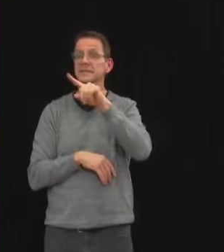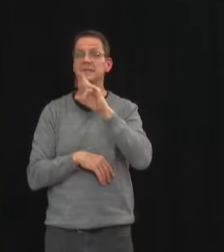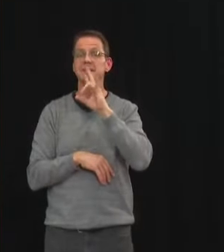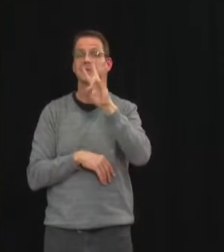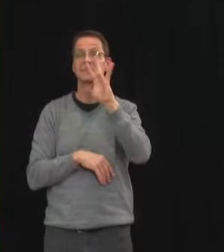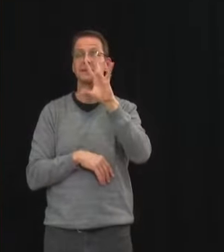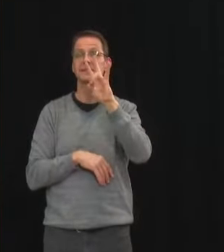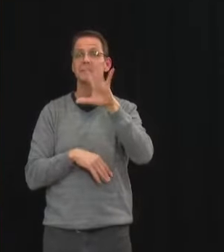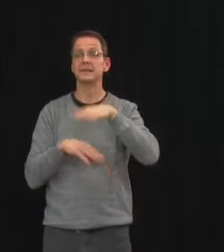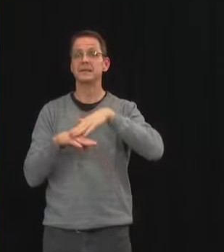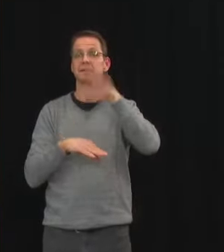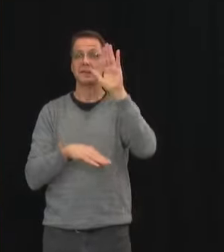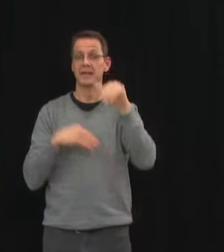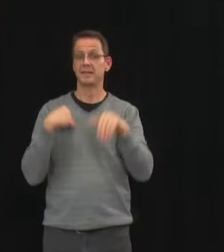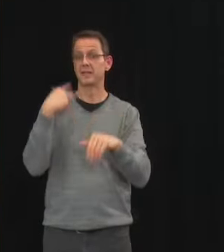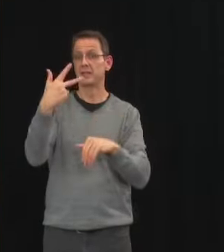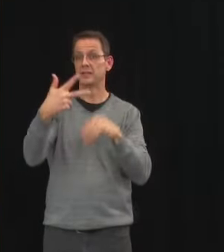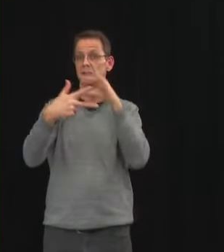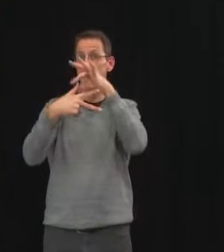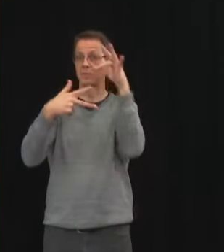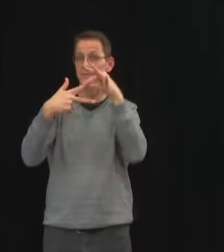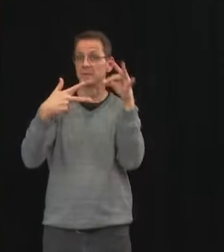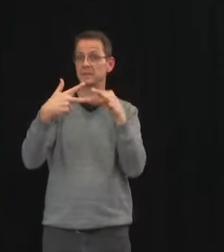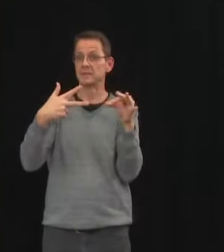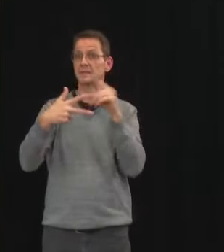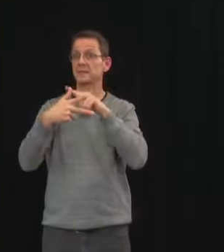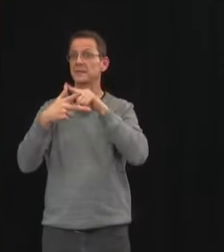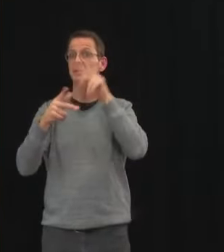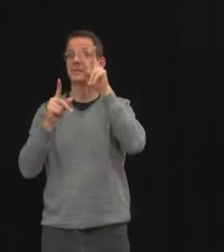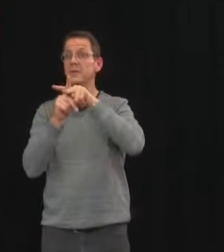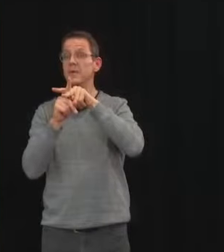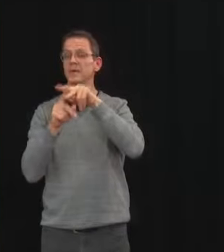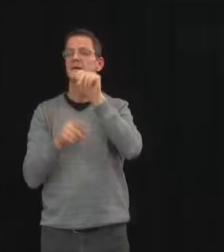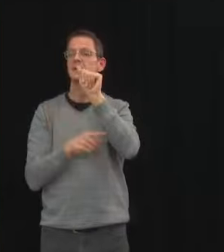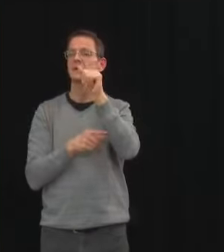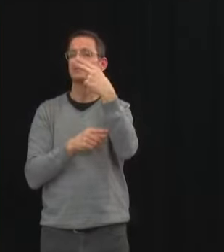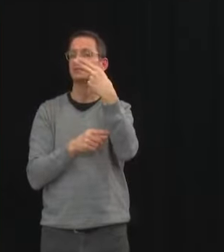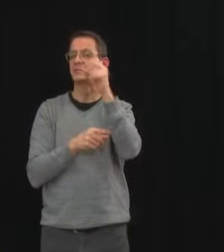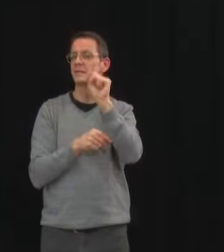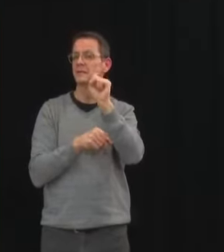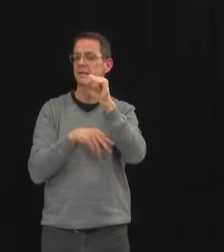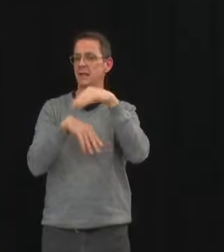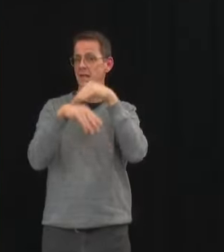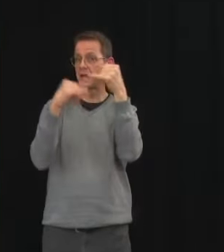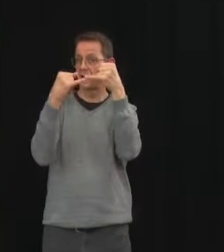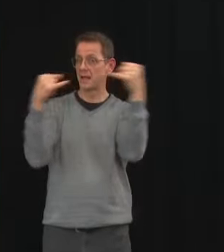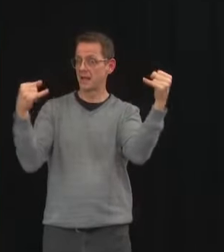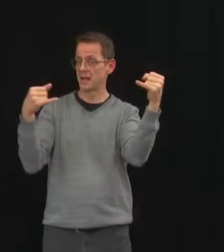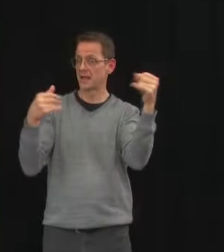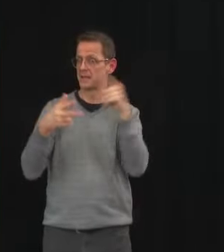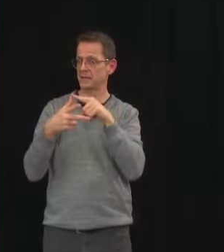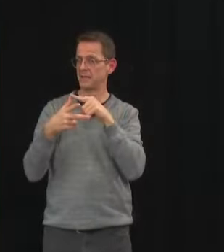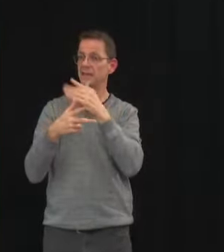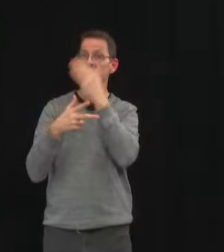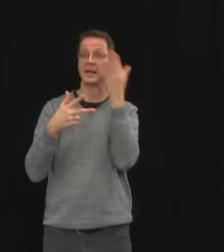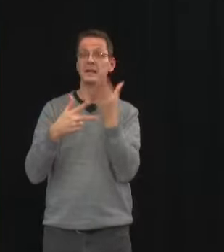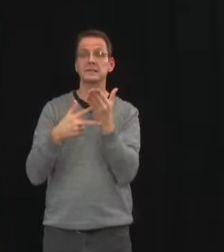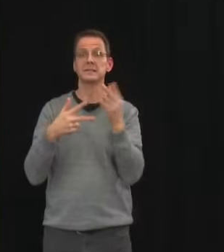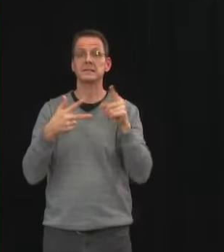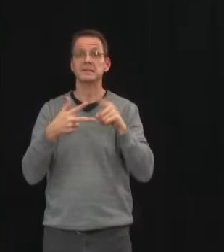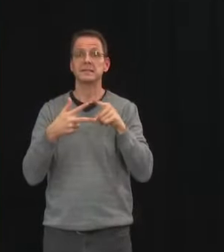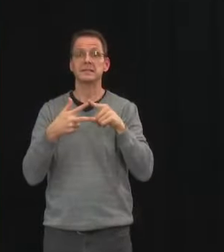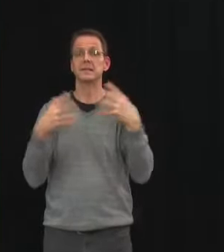the AHS online booking tool, calling HealthLink at 811 or contacting currently participating pharmacies in